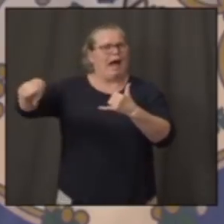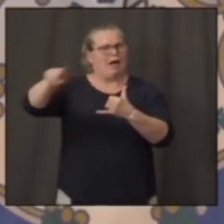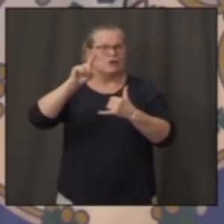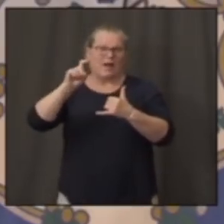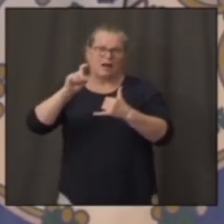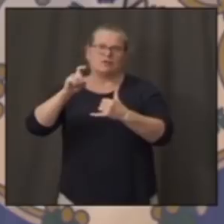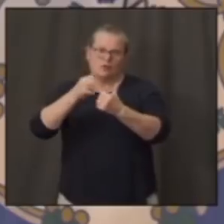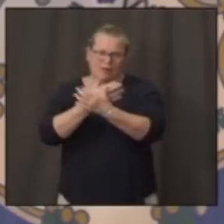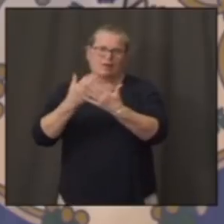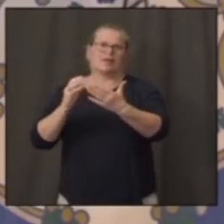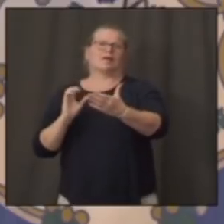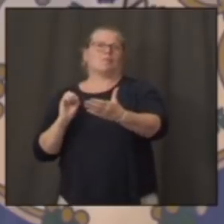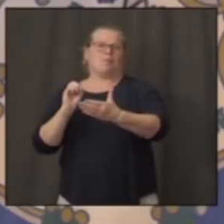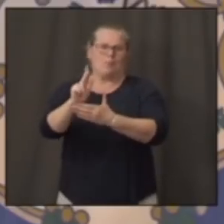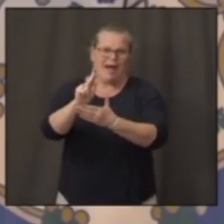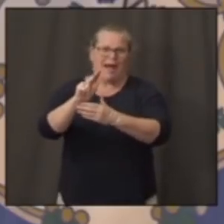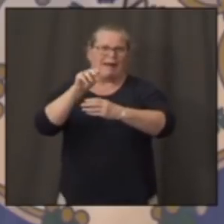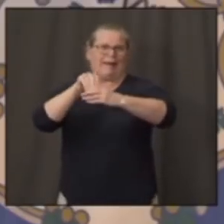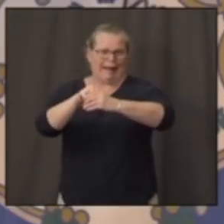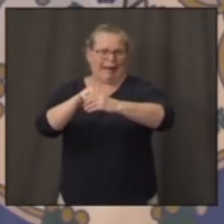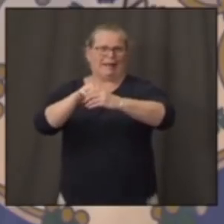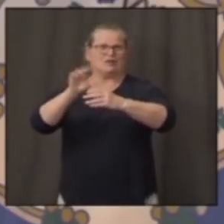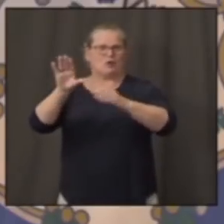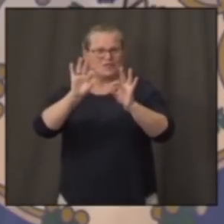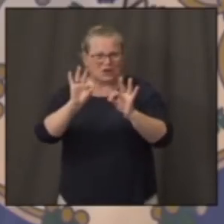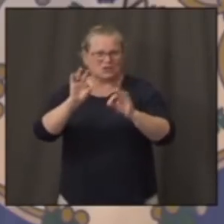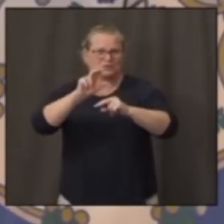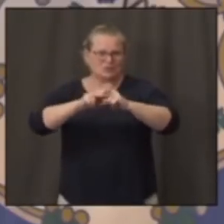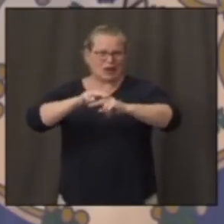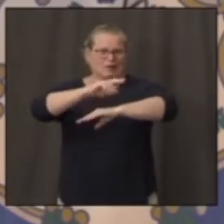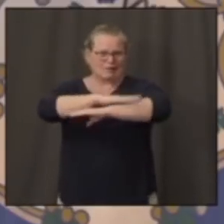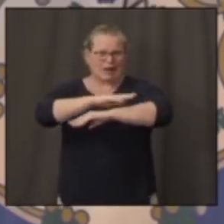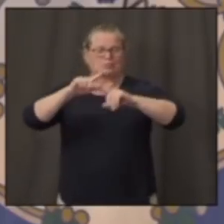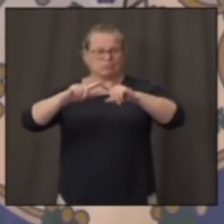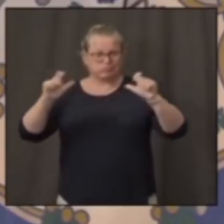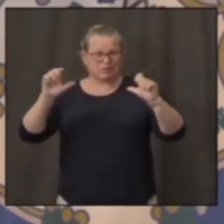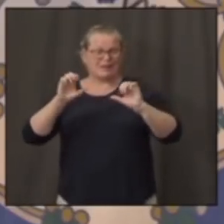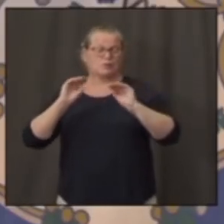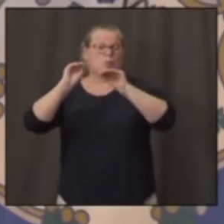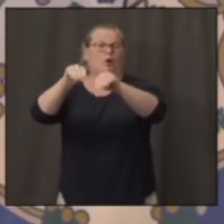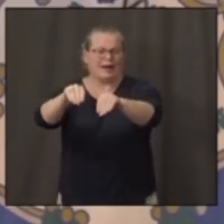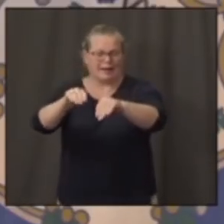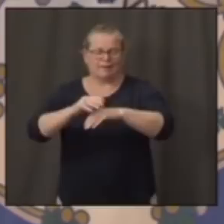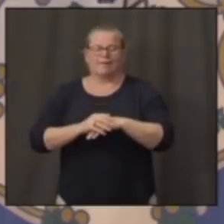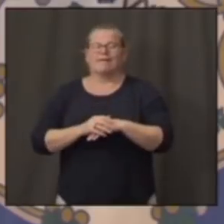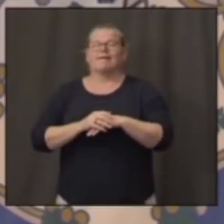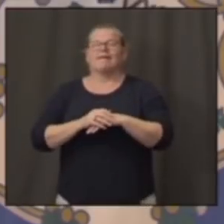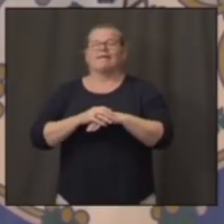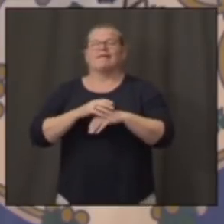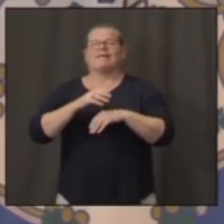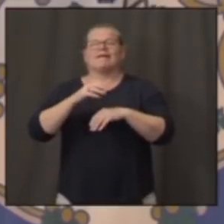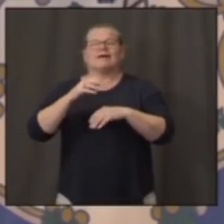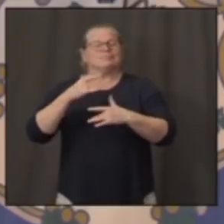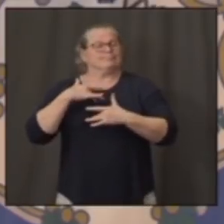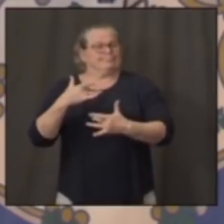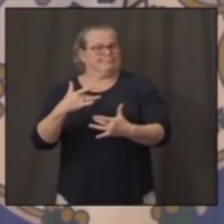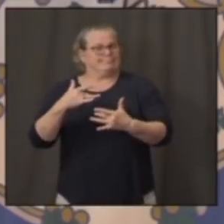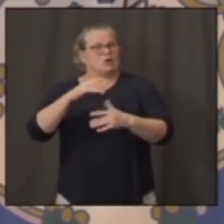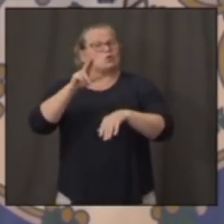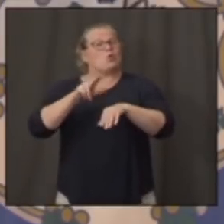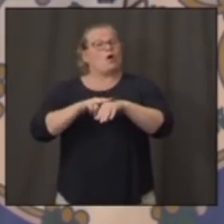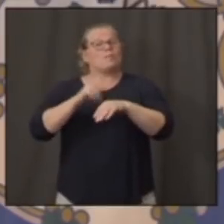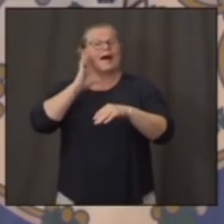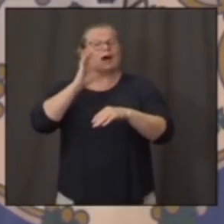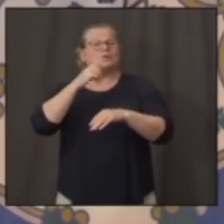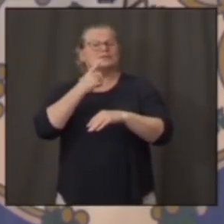a lot of this furniture and such inside. Usually, at this point, I'd be saying we'll be opening up the Emergency Operations Center, but